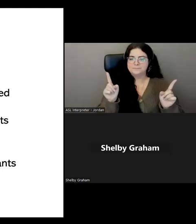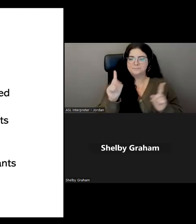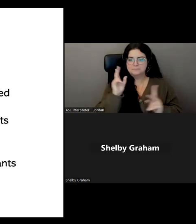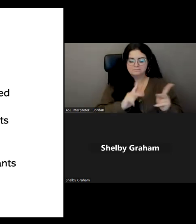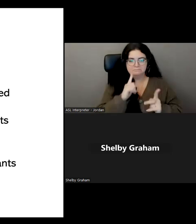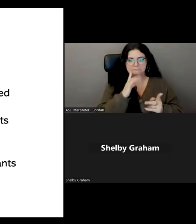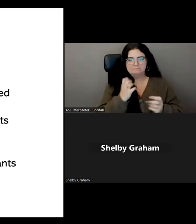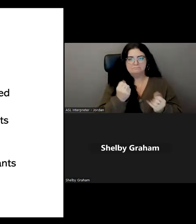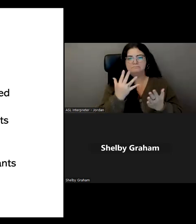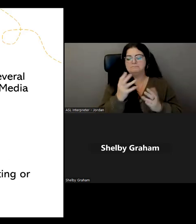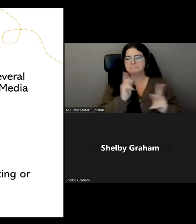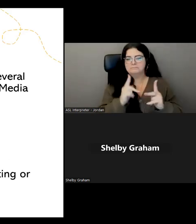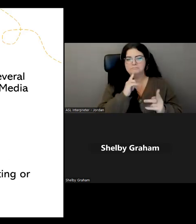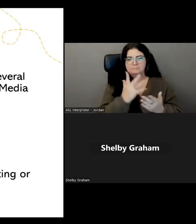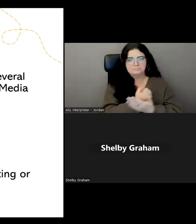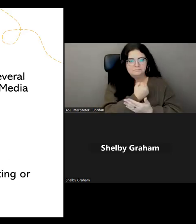extensively.